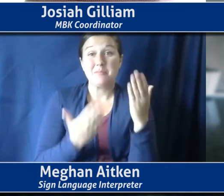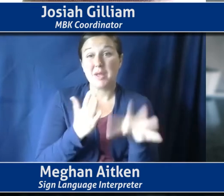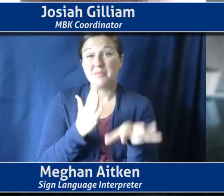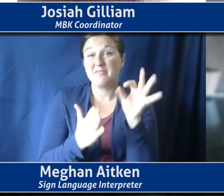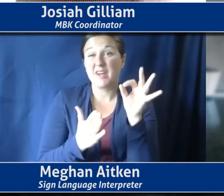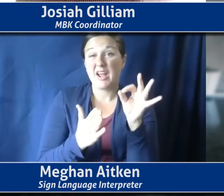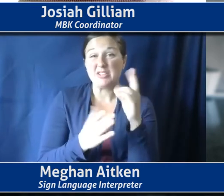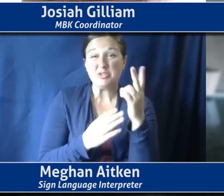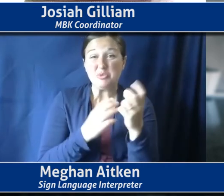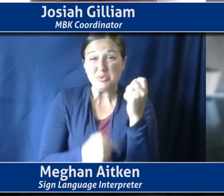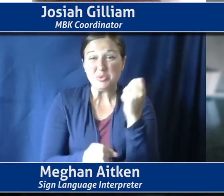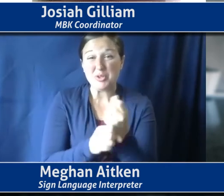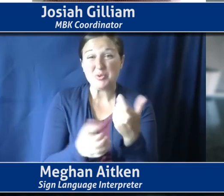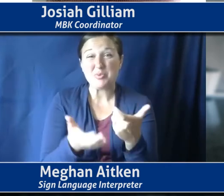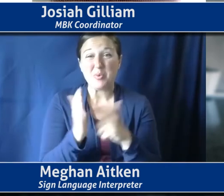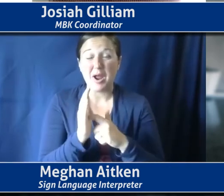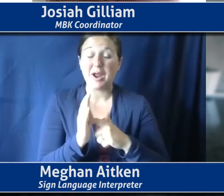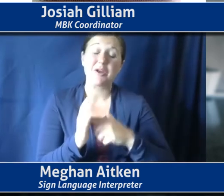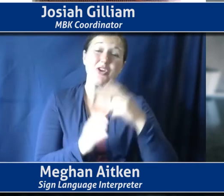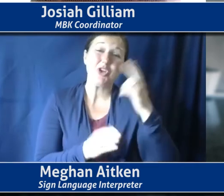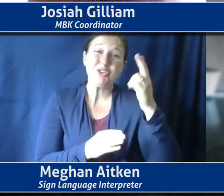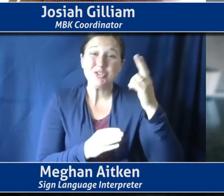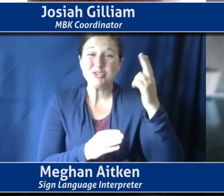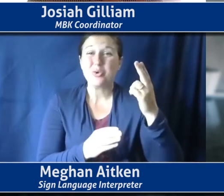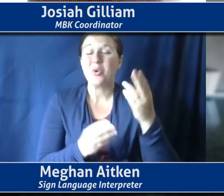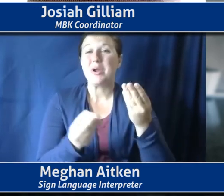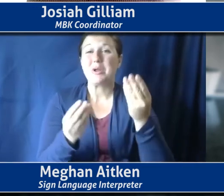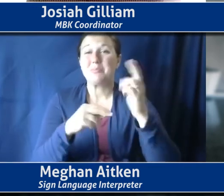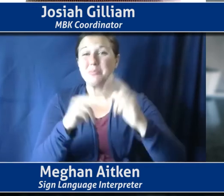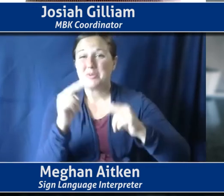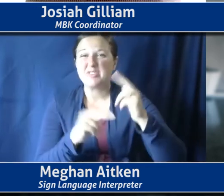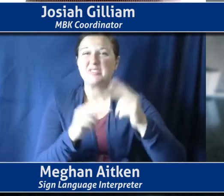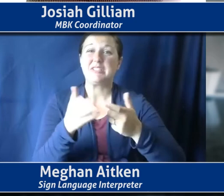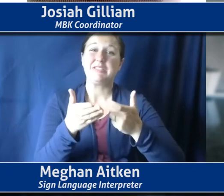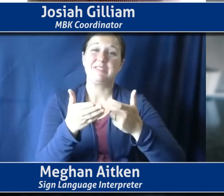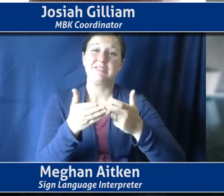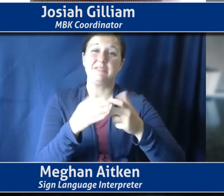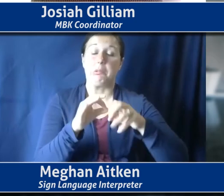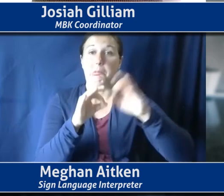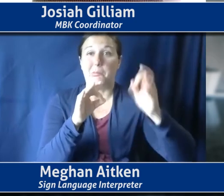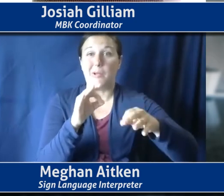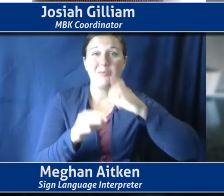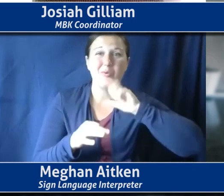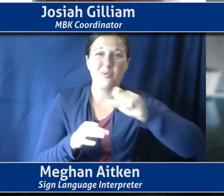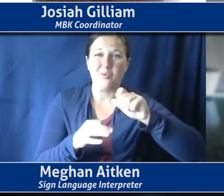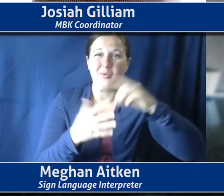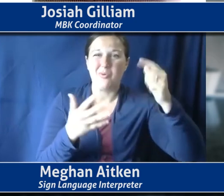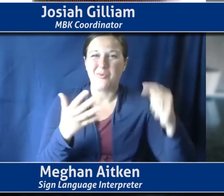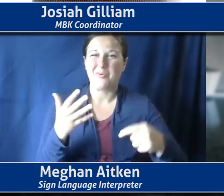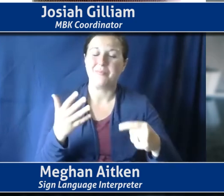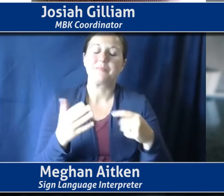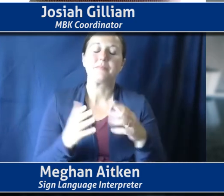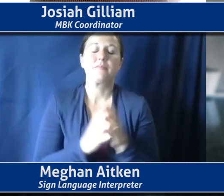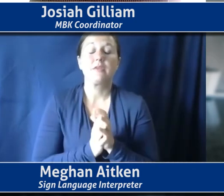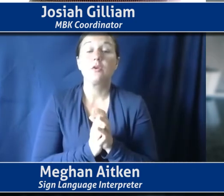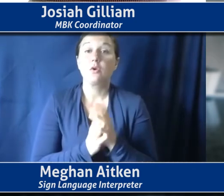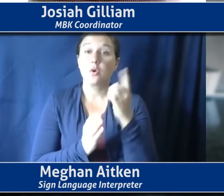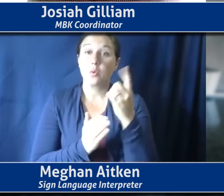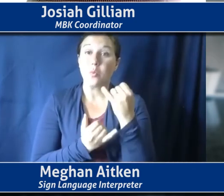historic landmark that was built in 19, you know, it just takes, it starts to add some complexity there. One last quick question, then Tiffany, I'd like to talk with you